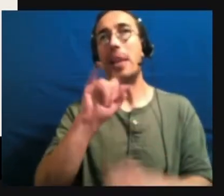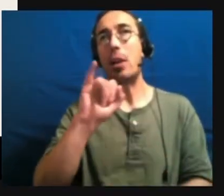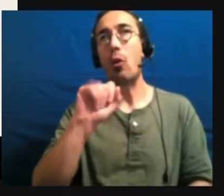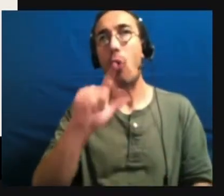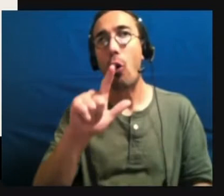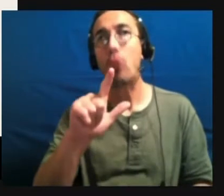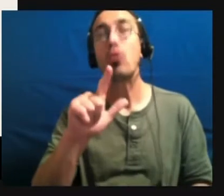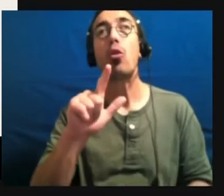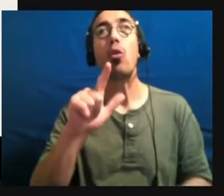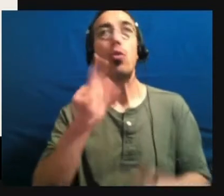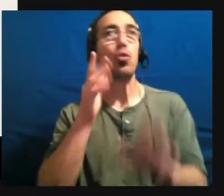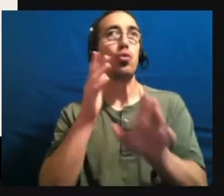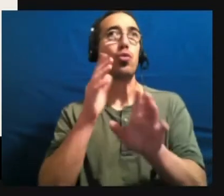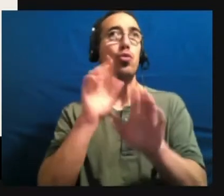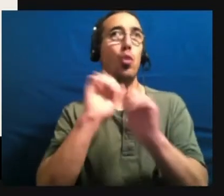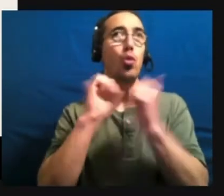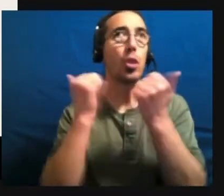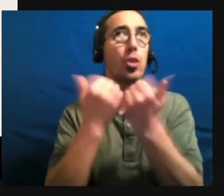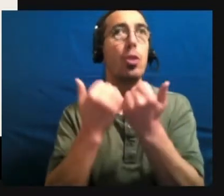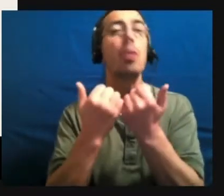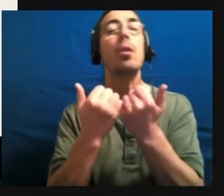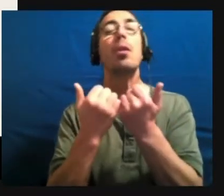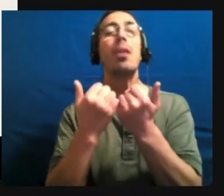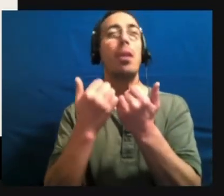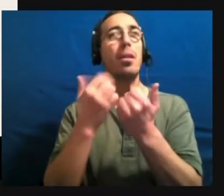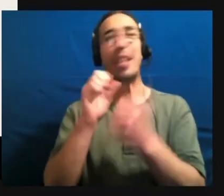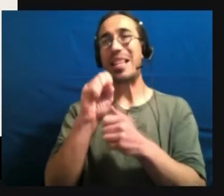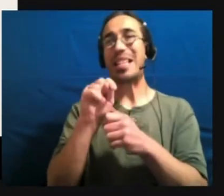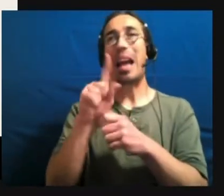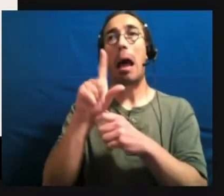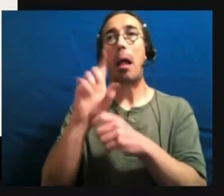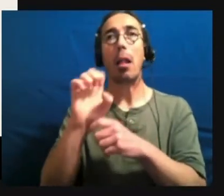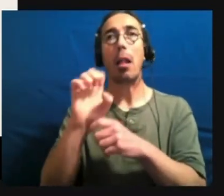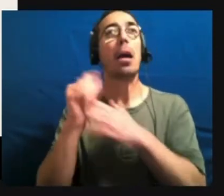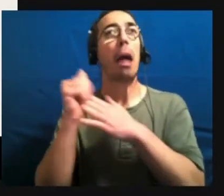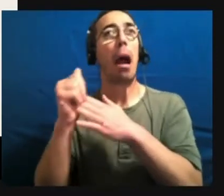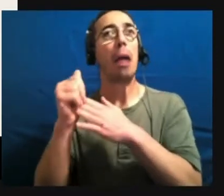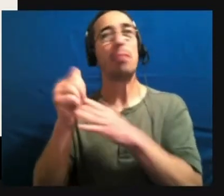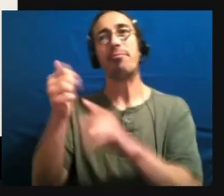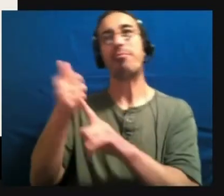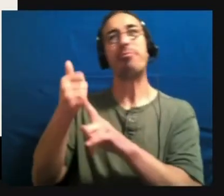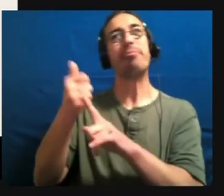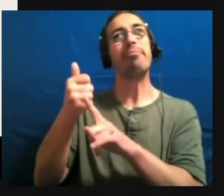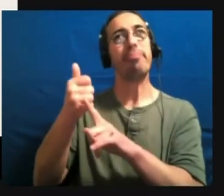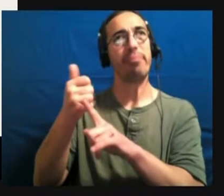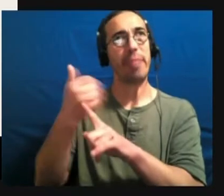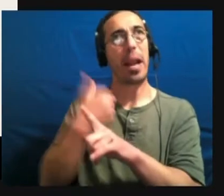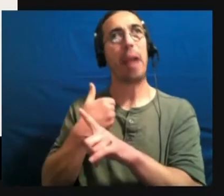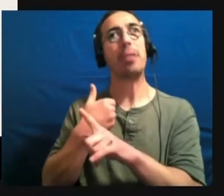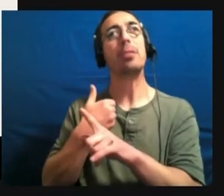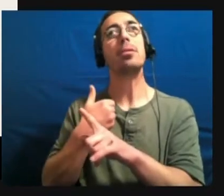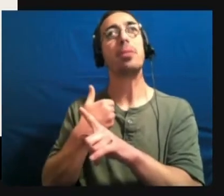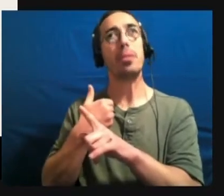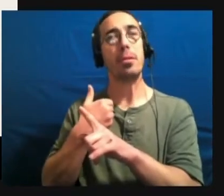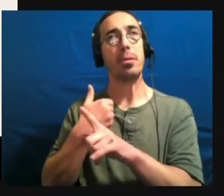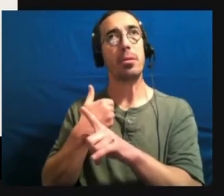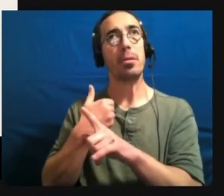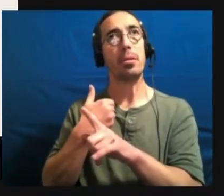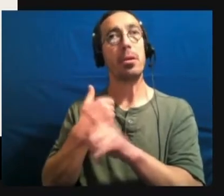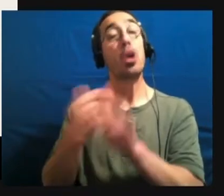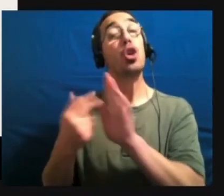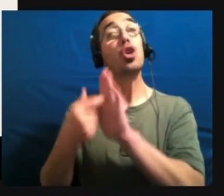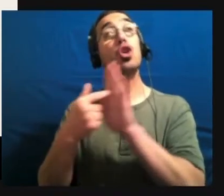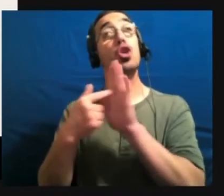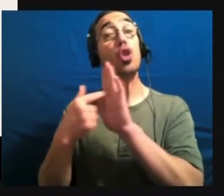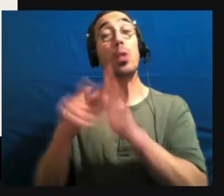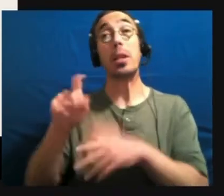the style guide has highlighted the need for